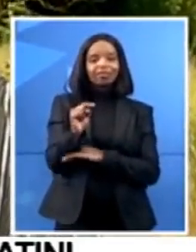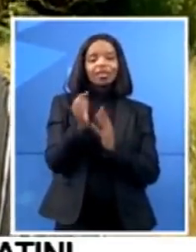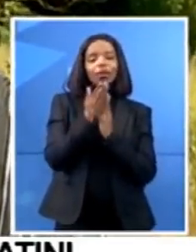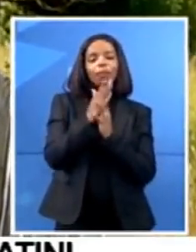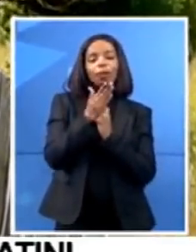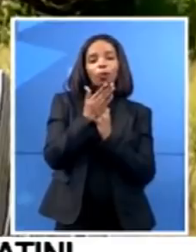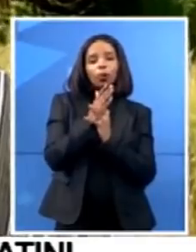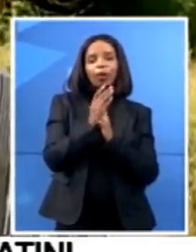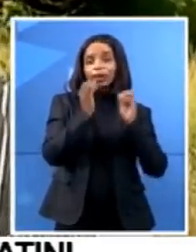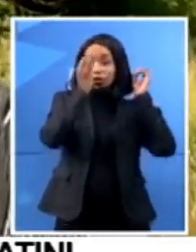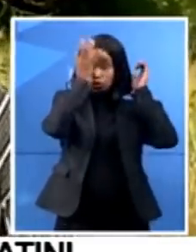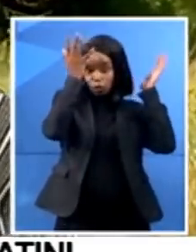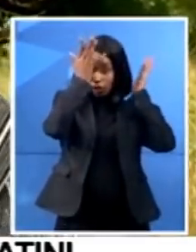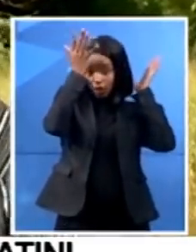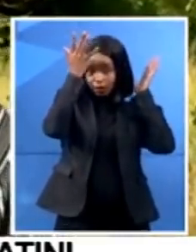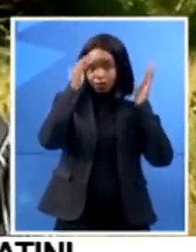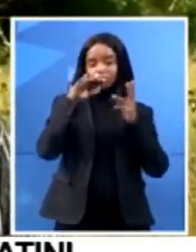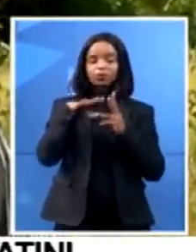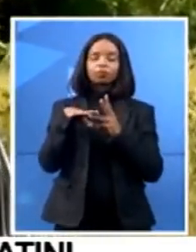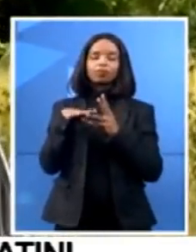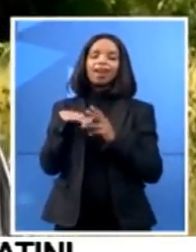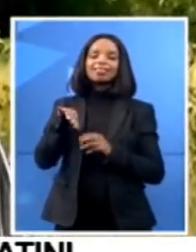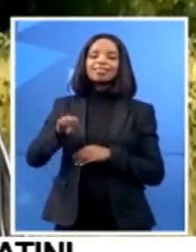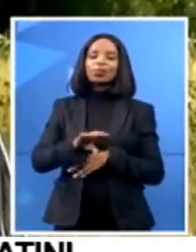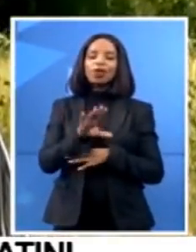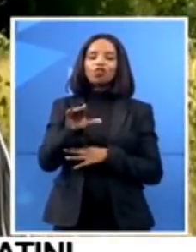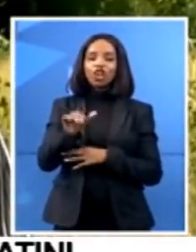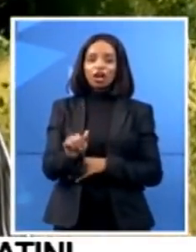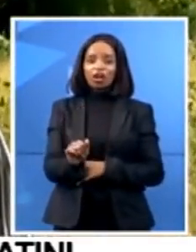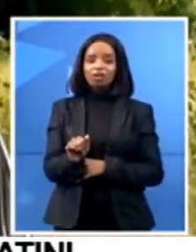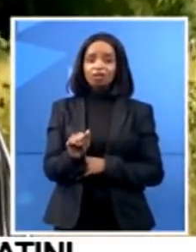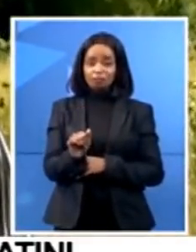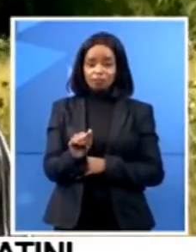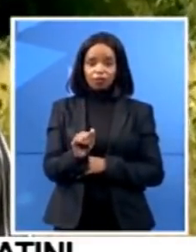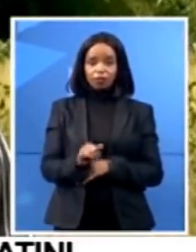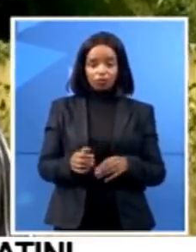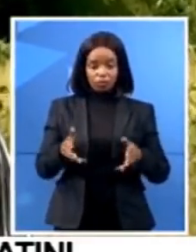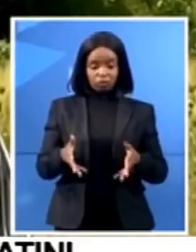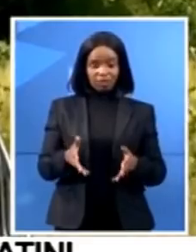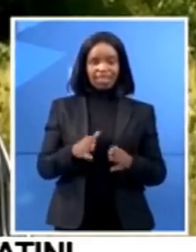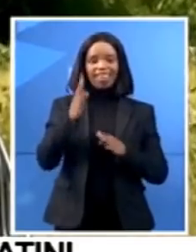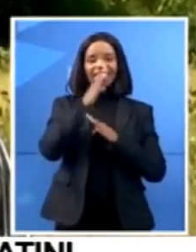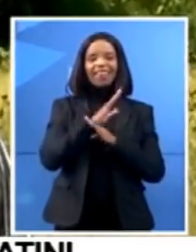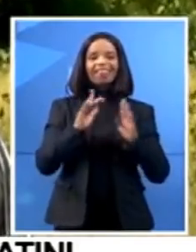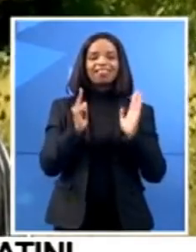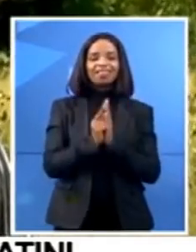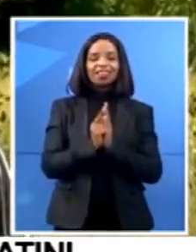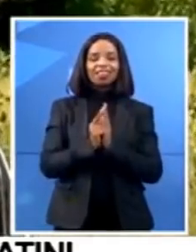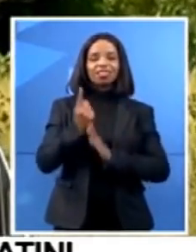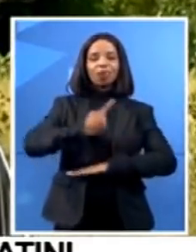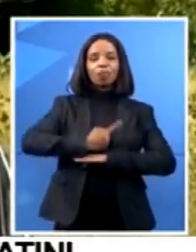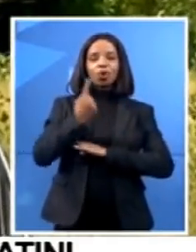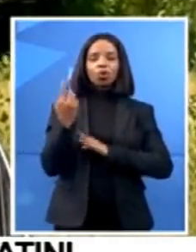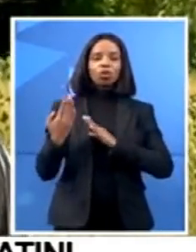This where we're standing is an illegal border crossing, which has been inexistent for many years.